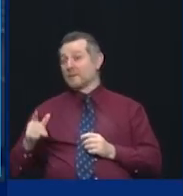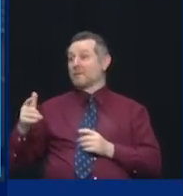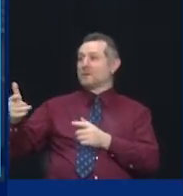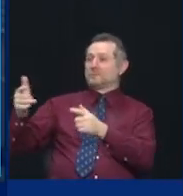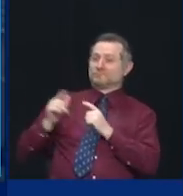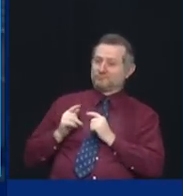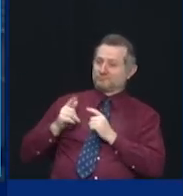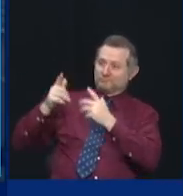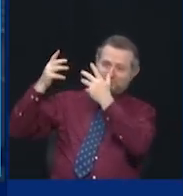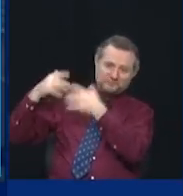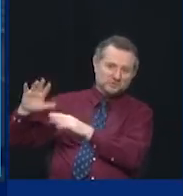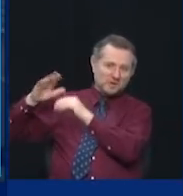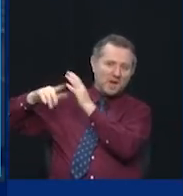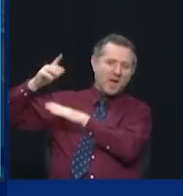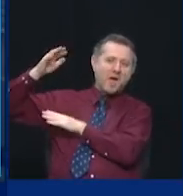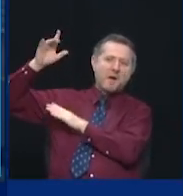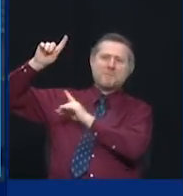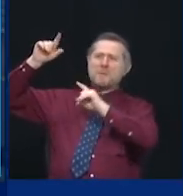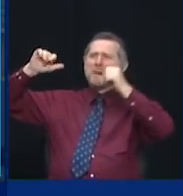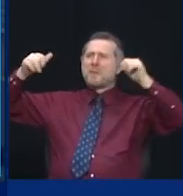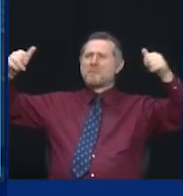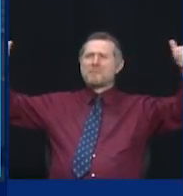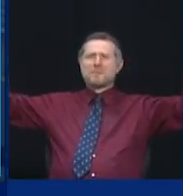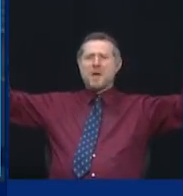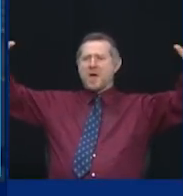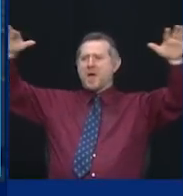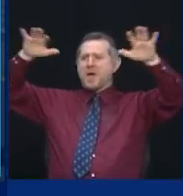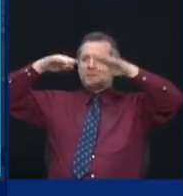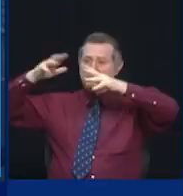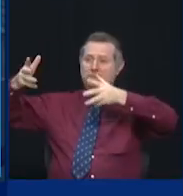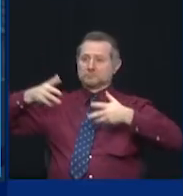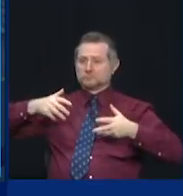space and a built New York, they handed it to us.